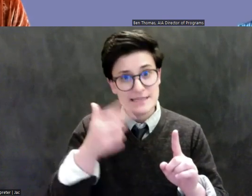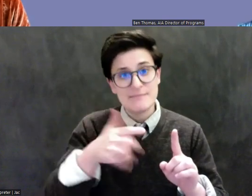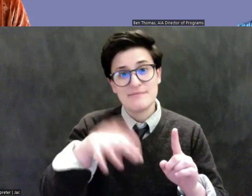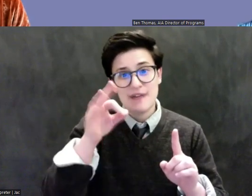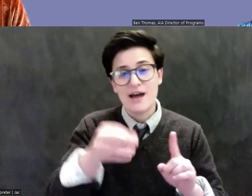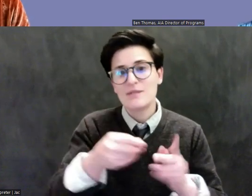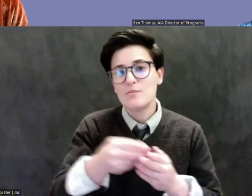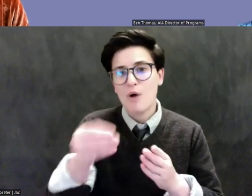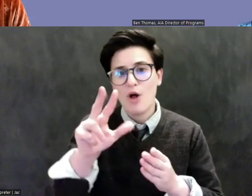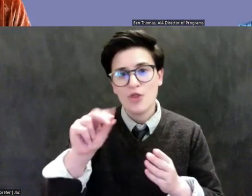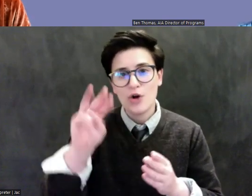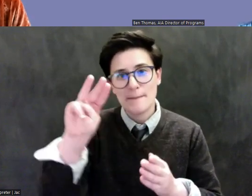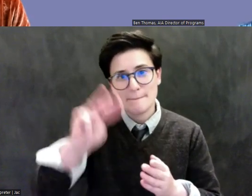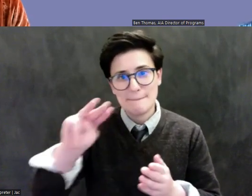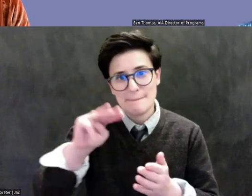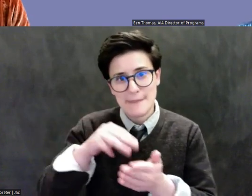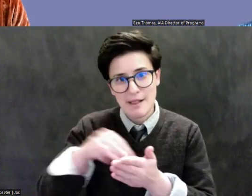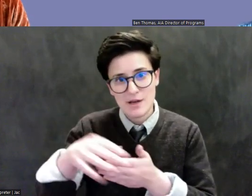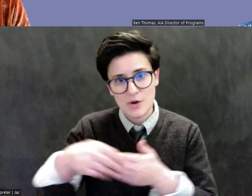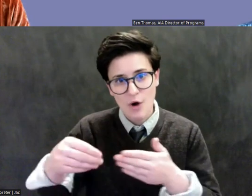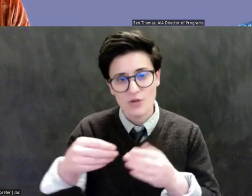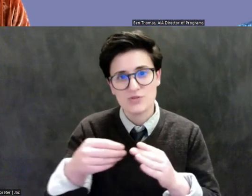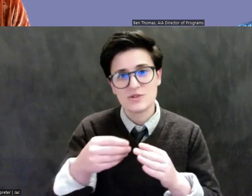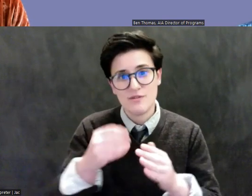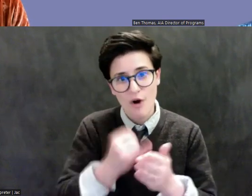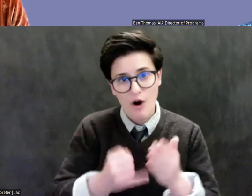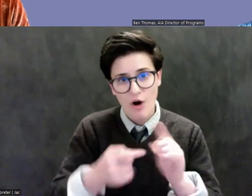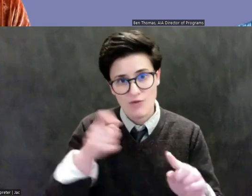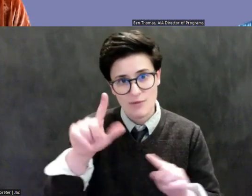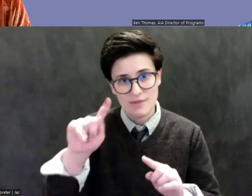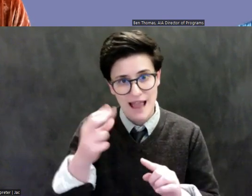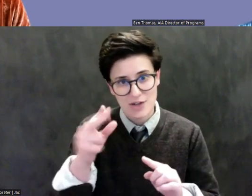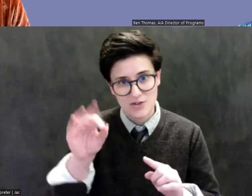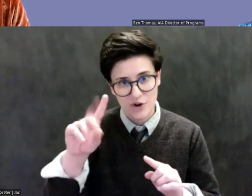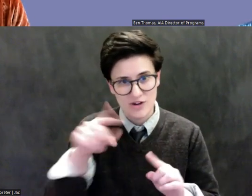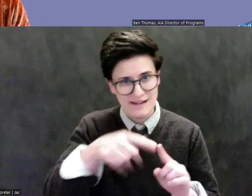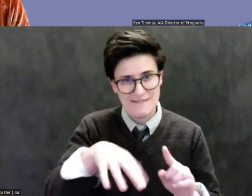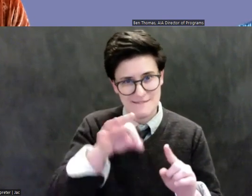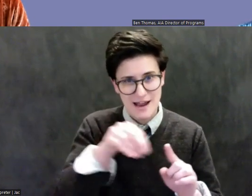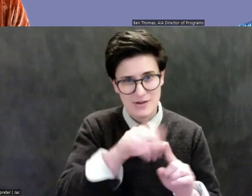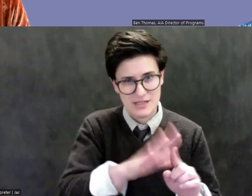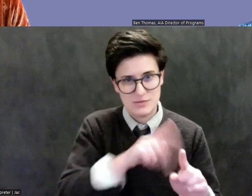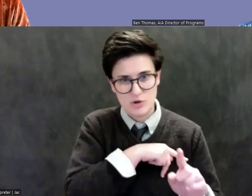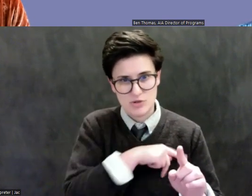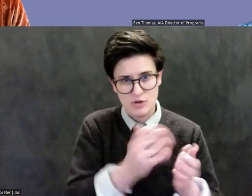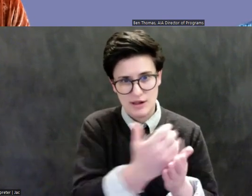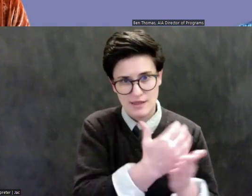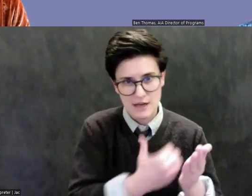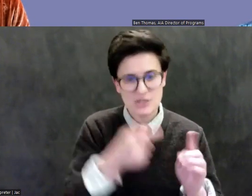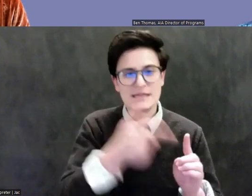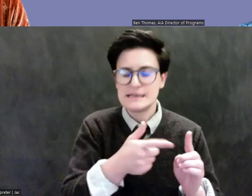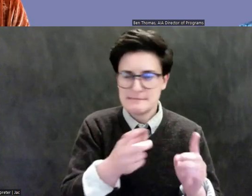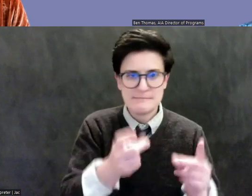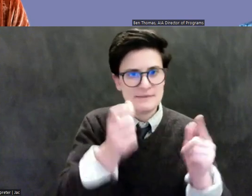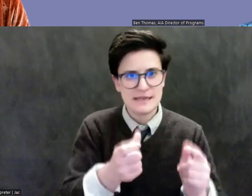Latchford that he had in his personal collection. And to his credit, um, gave it back as soon as he was presented with evidence